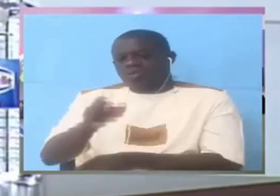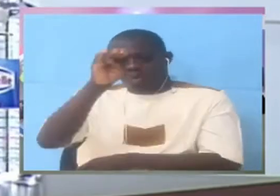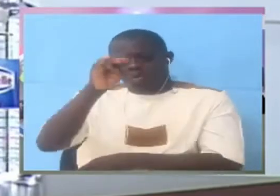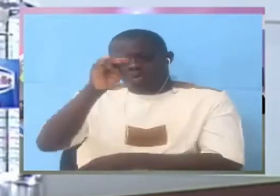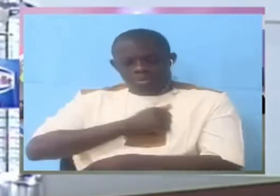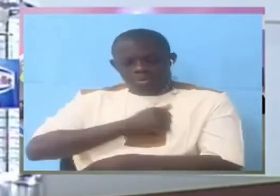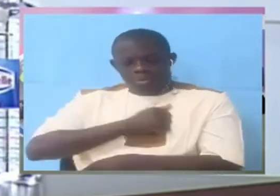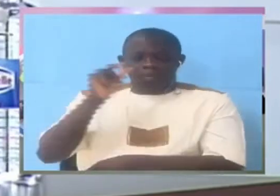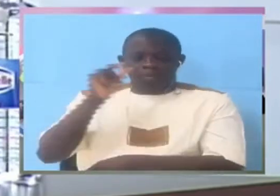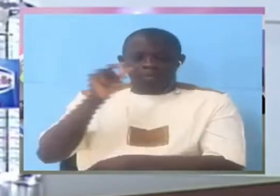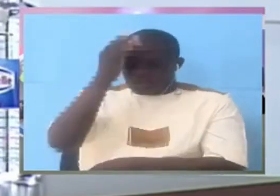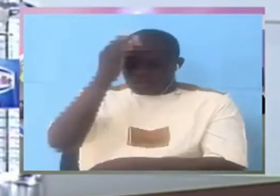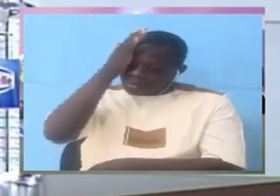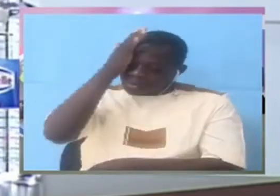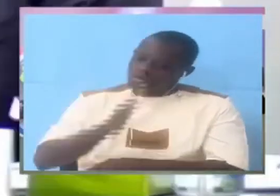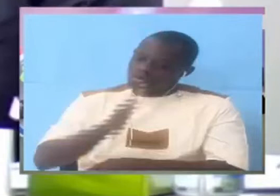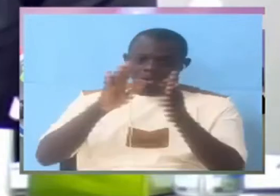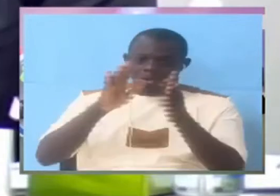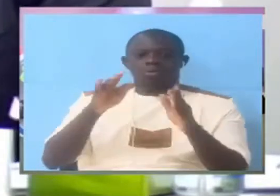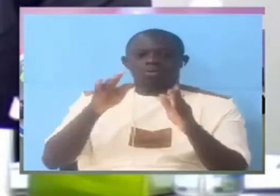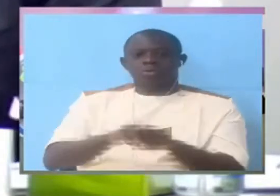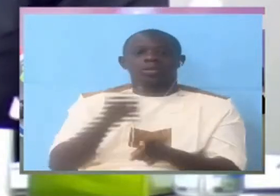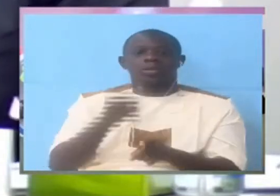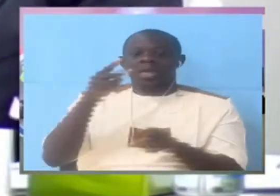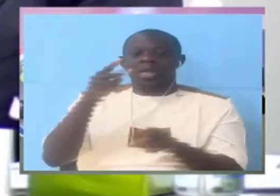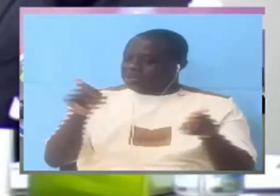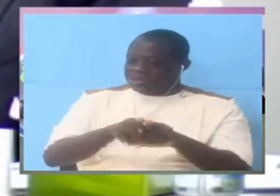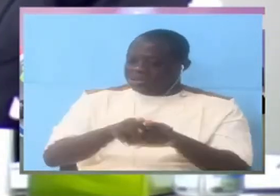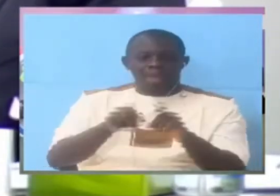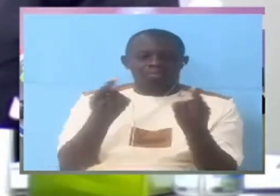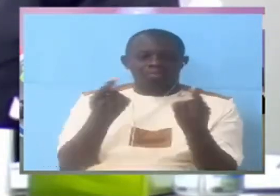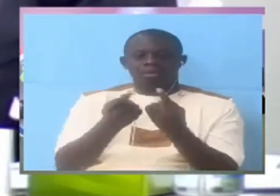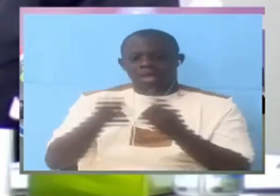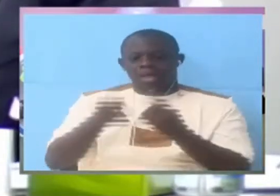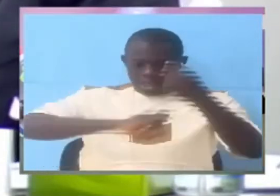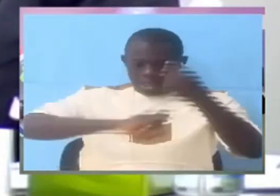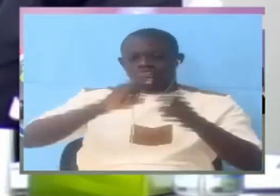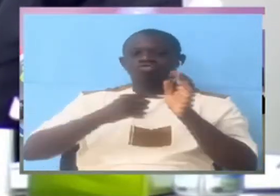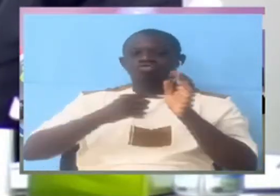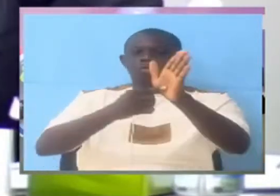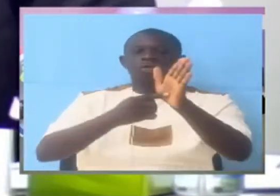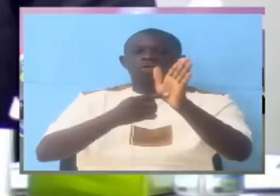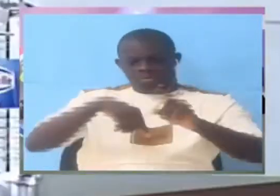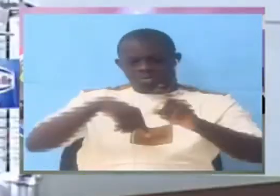we are seeing the same game being replayed here proceed and play the same game